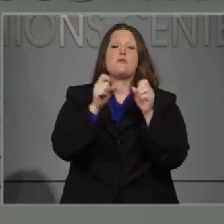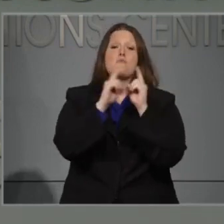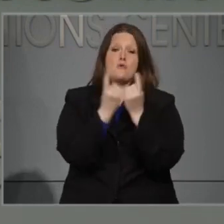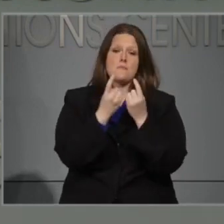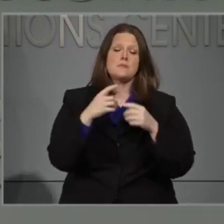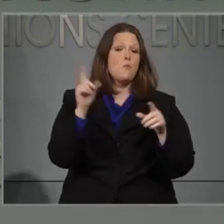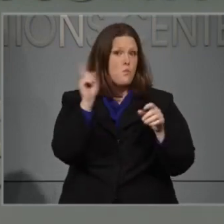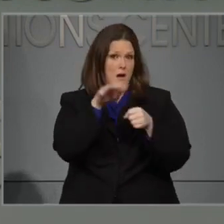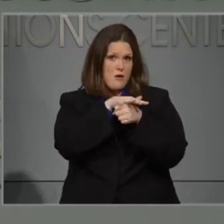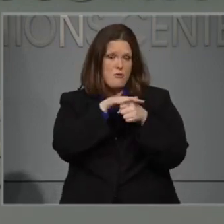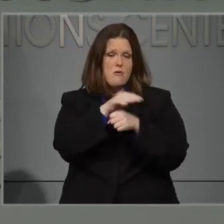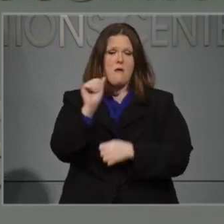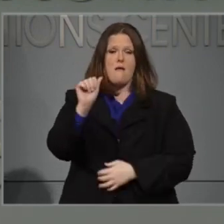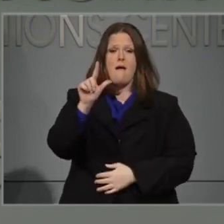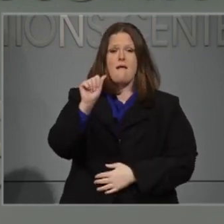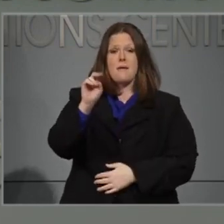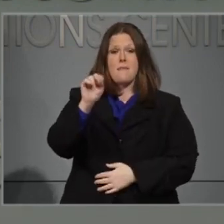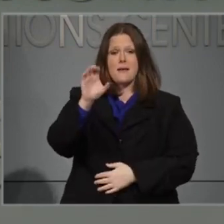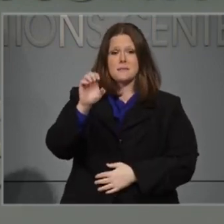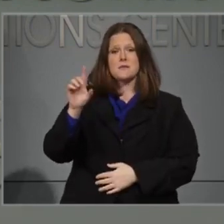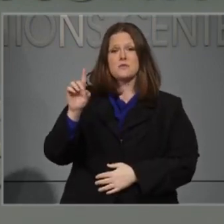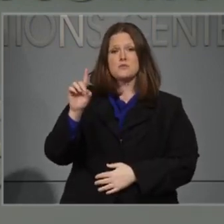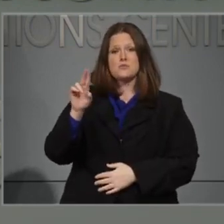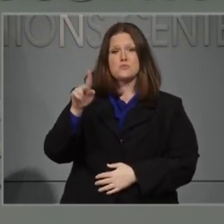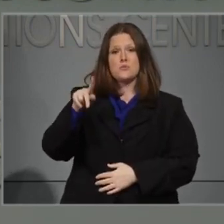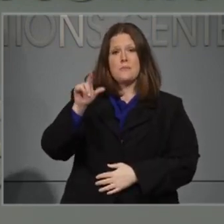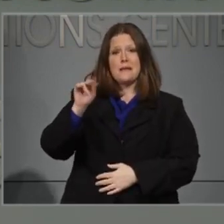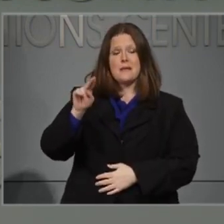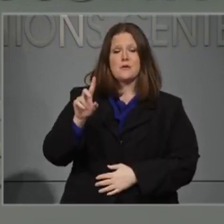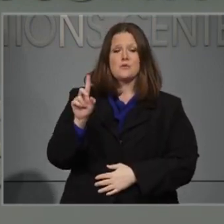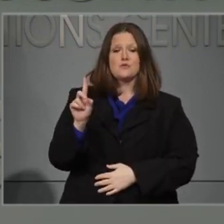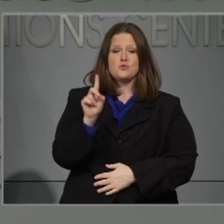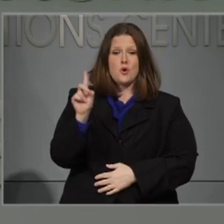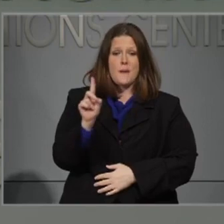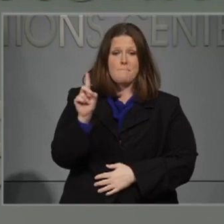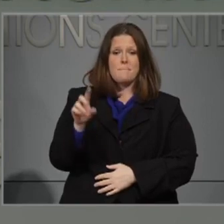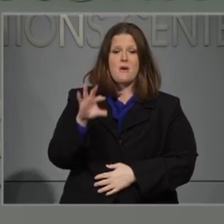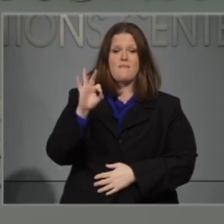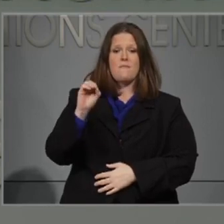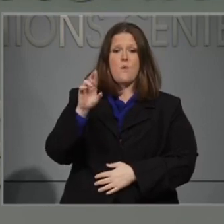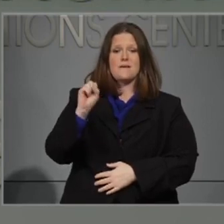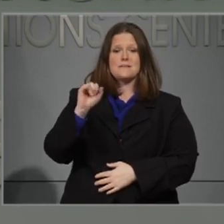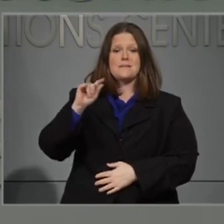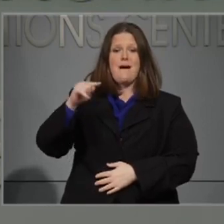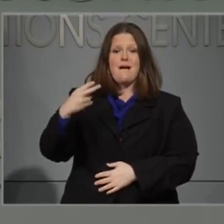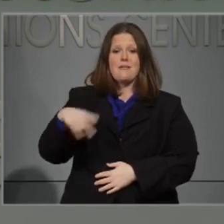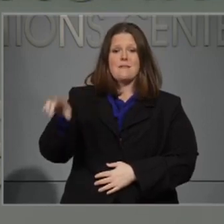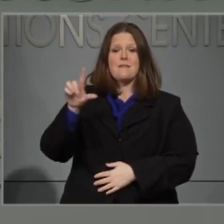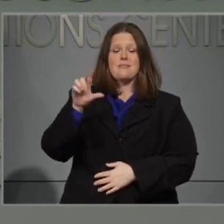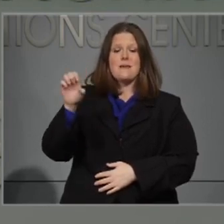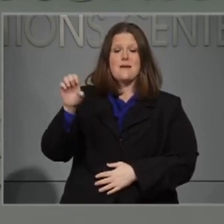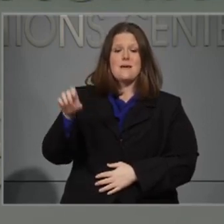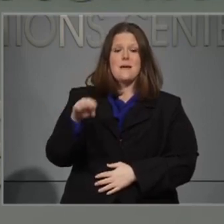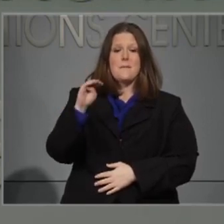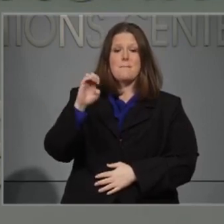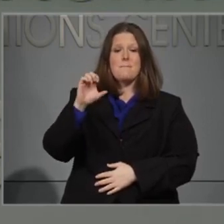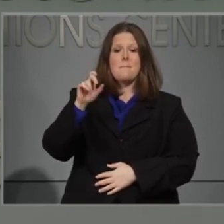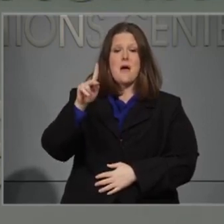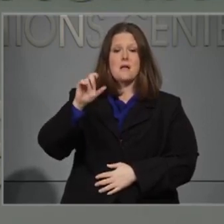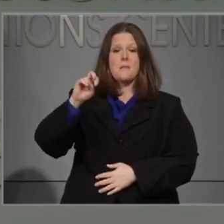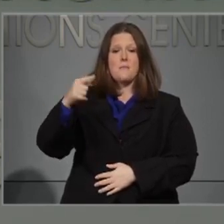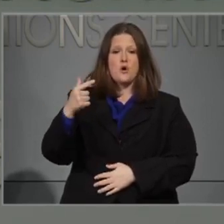Alamance, Duplin, Durham, Forsyth, Guilford, Johnston, Lee, Mecklenburg, and Wake